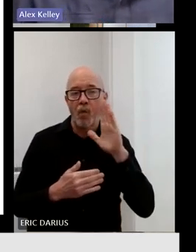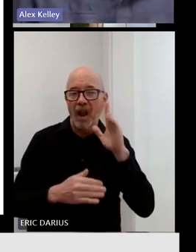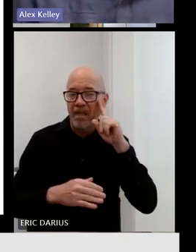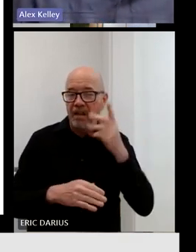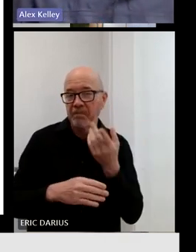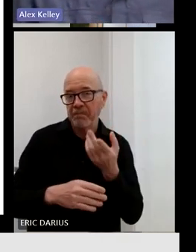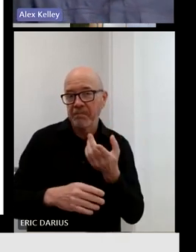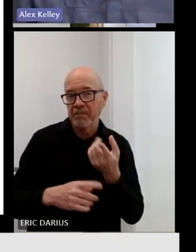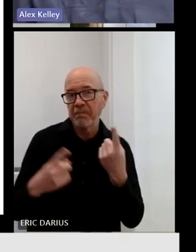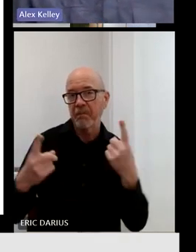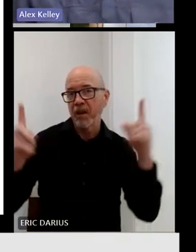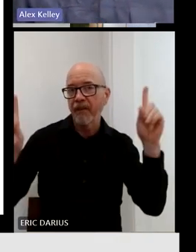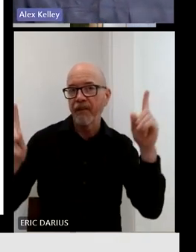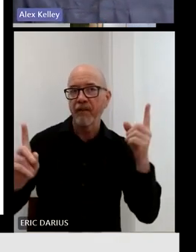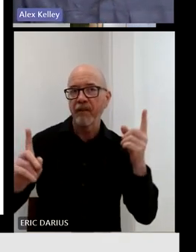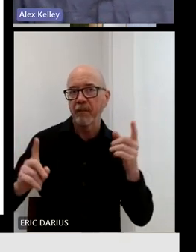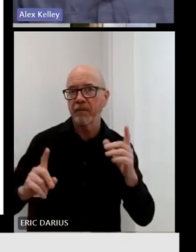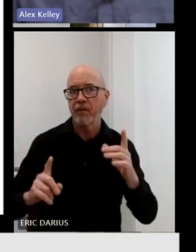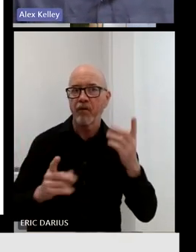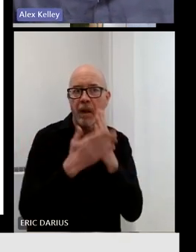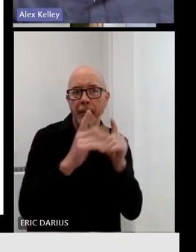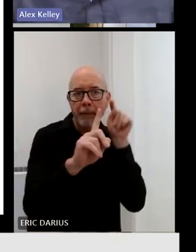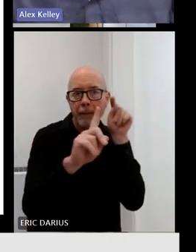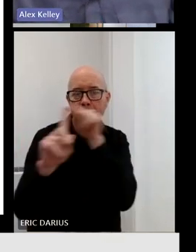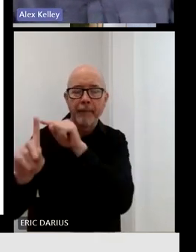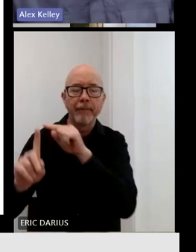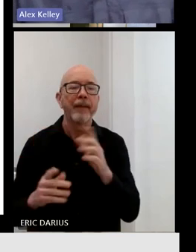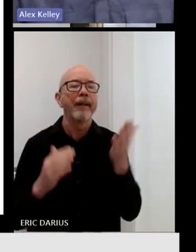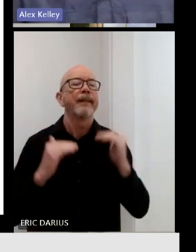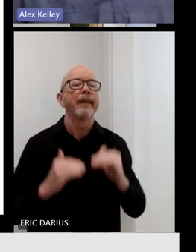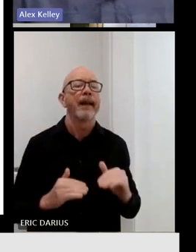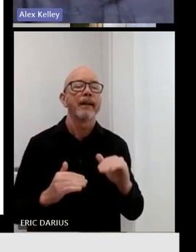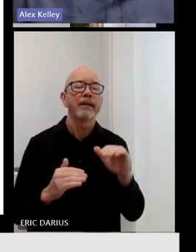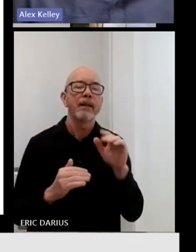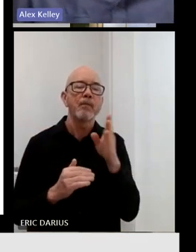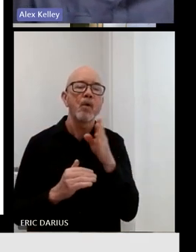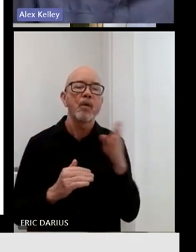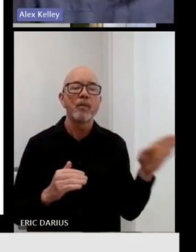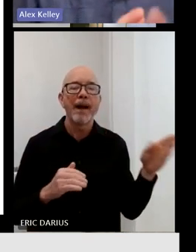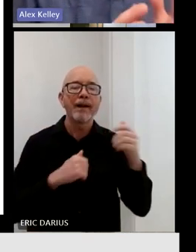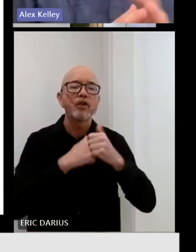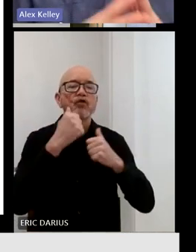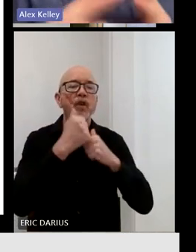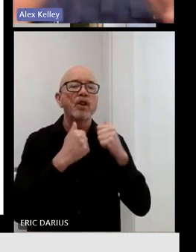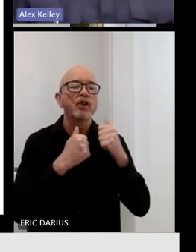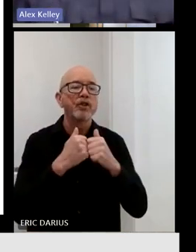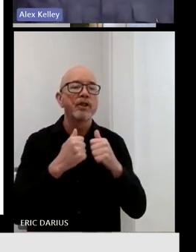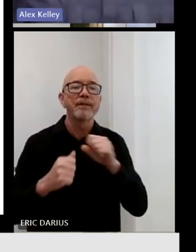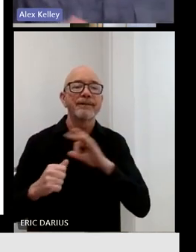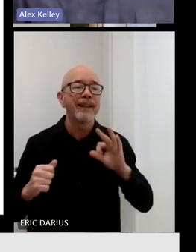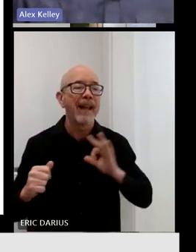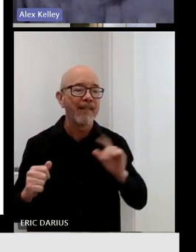two, I mentioned the need to grow the broadband construction workforce by about 750 workers across a number of job categories.